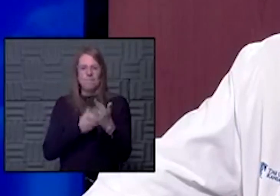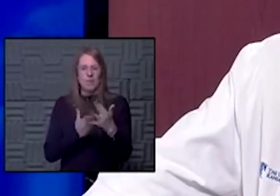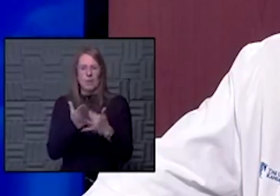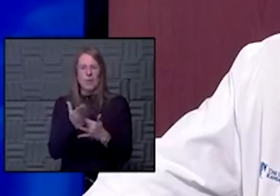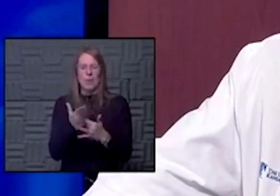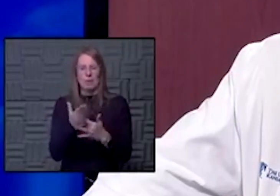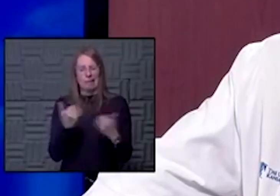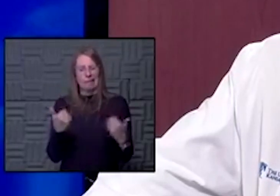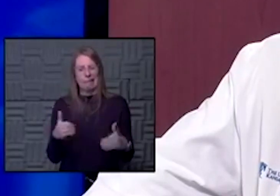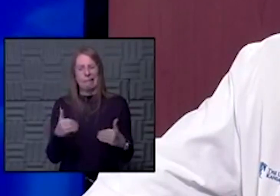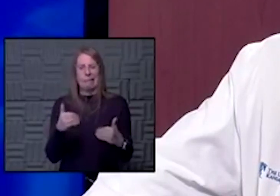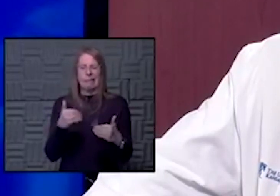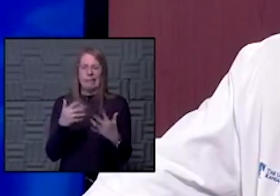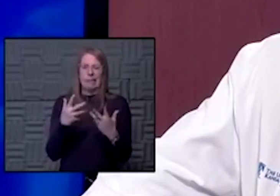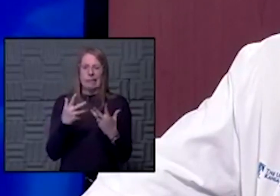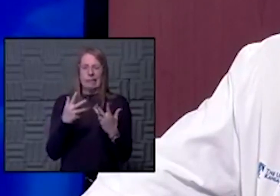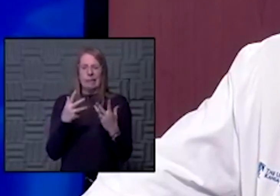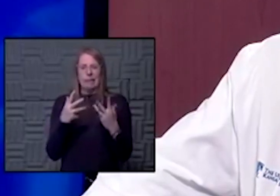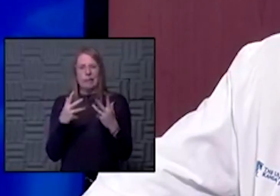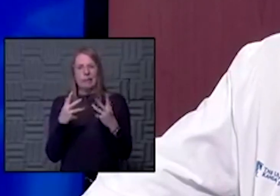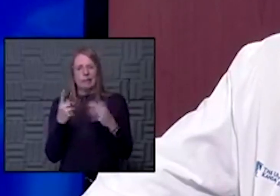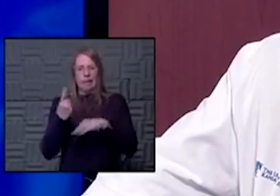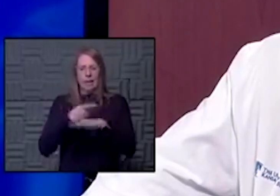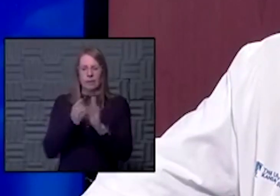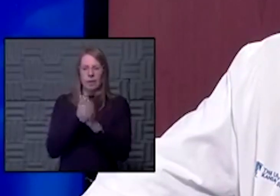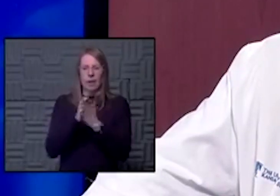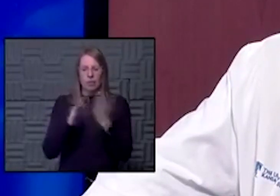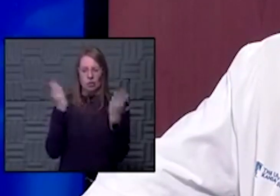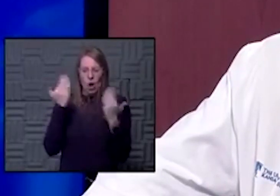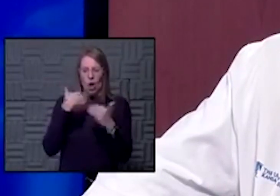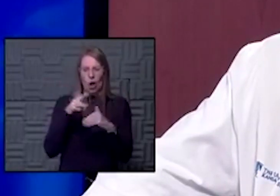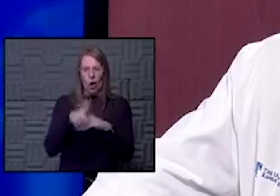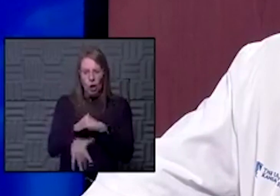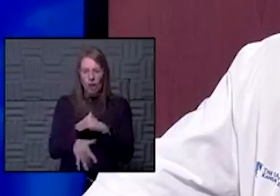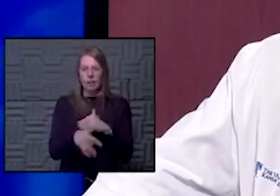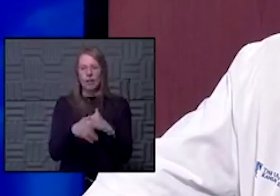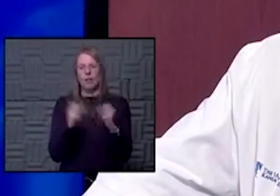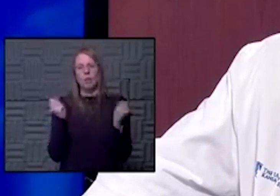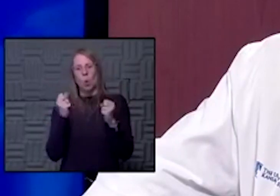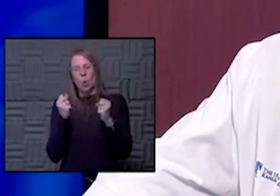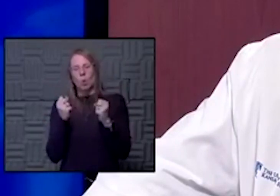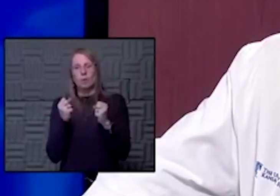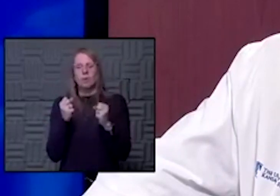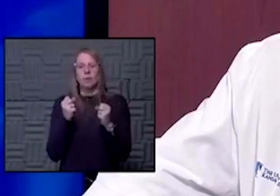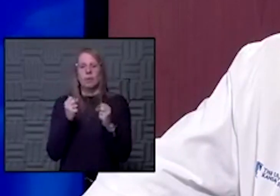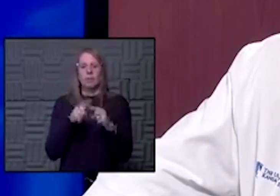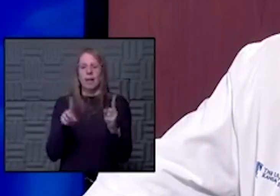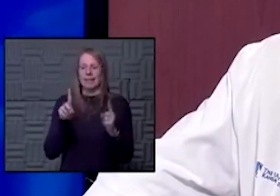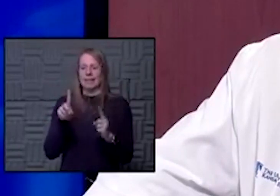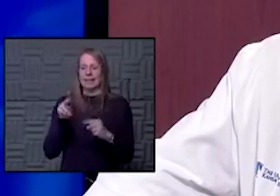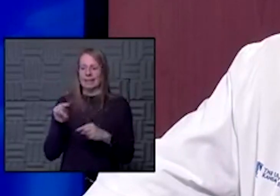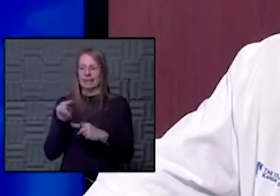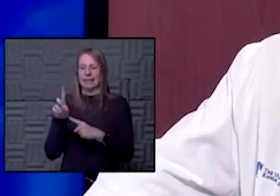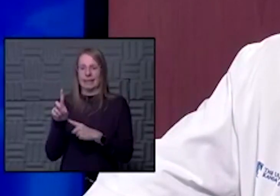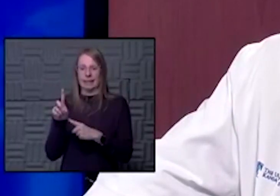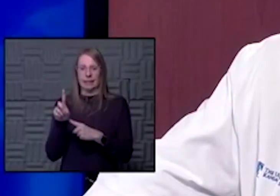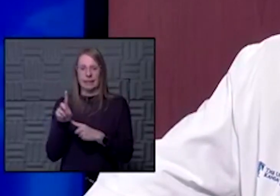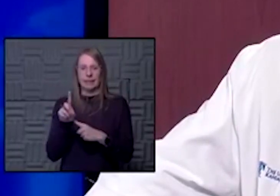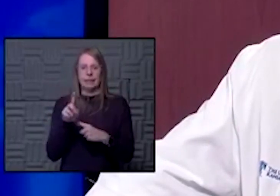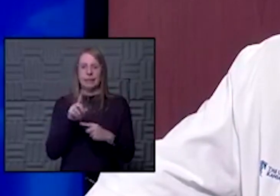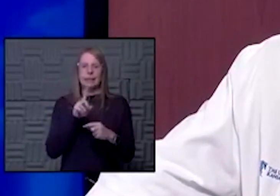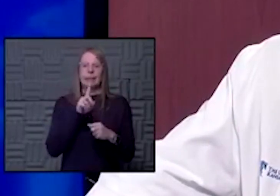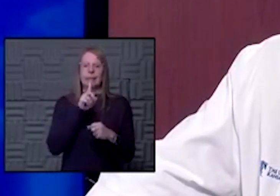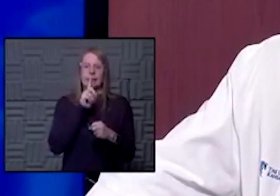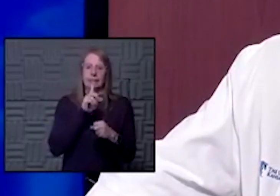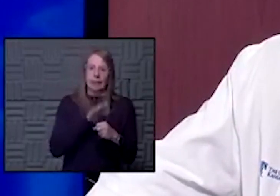days as they grow shorter and colder? And I think the answer is, I'm not trying to be crazy here, but D and D dedication and devotion,